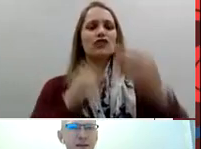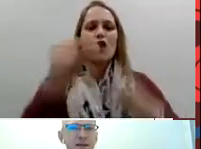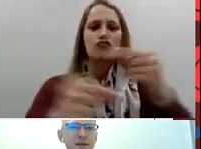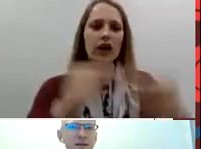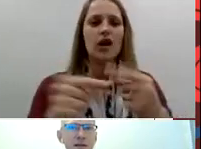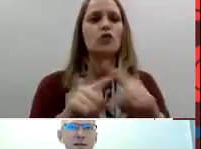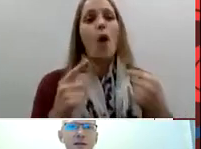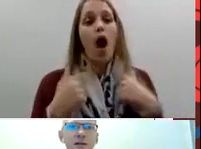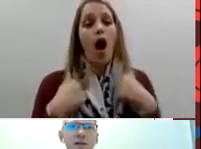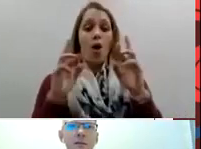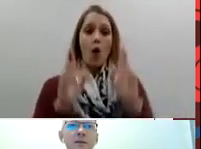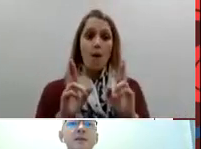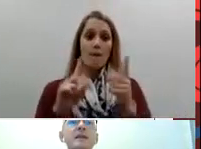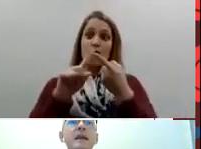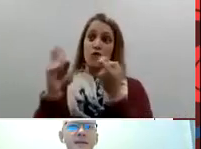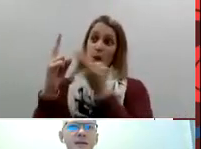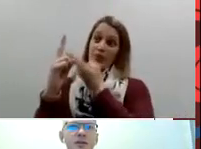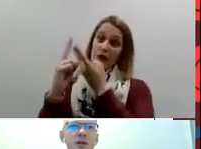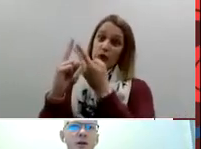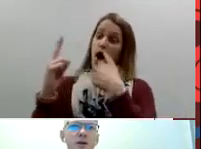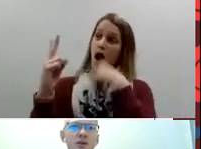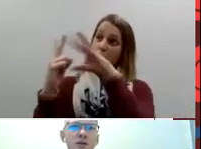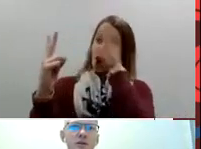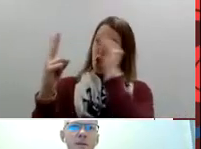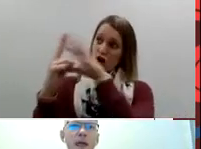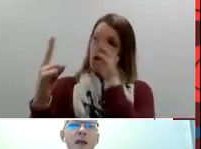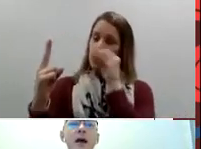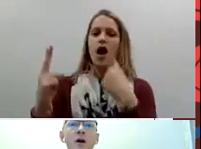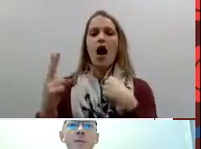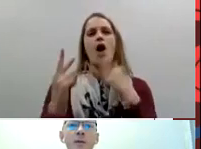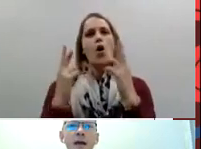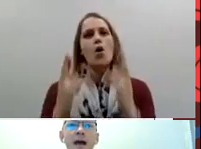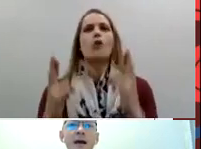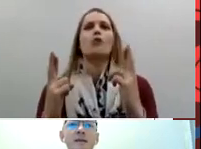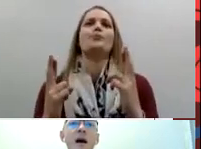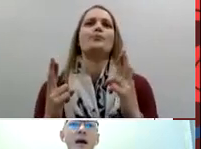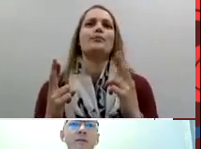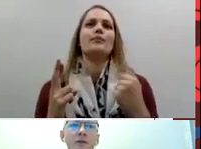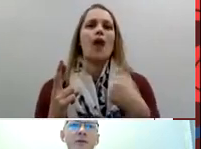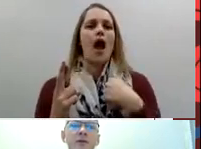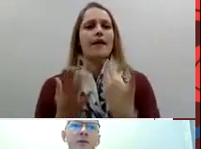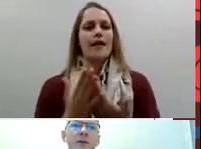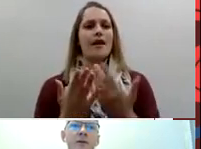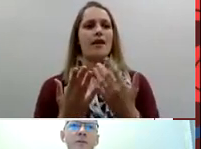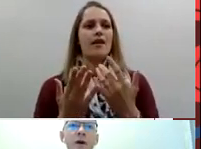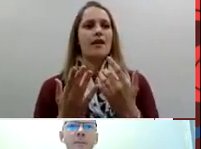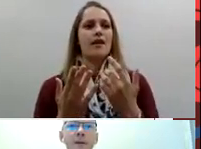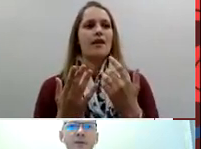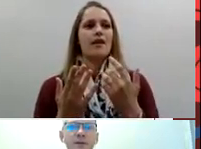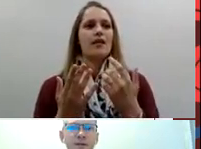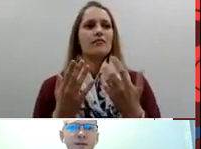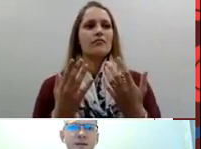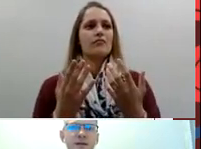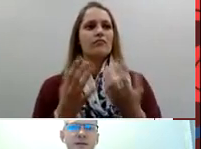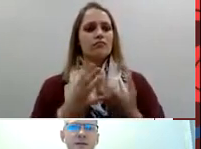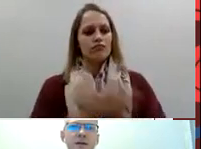excited about the next generation and I hope as I have learned from my mother